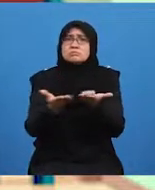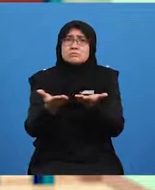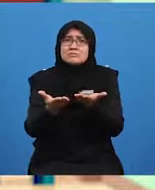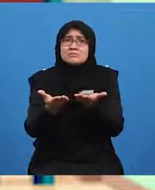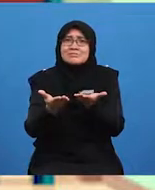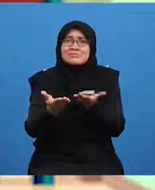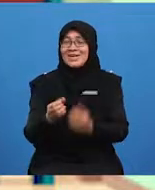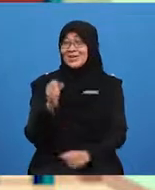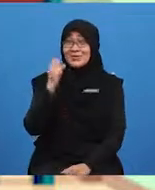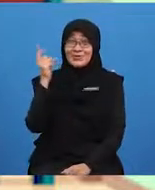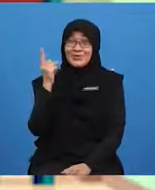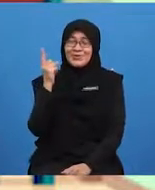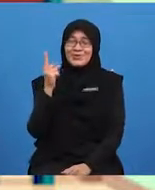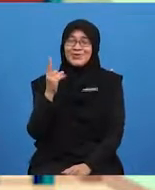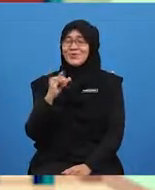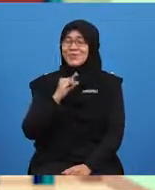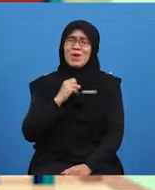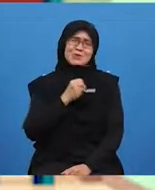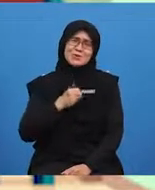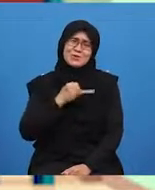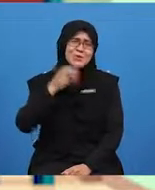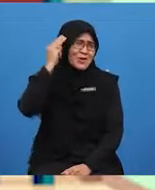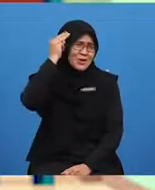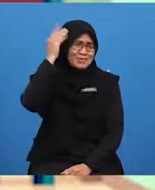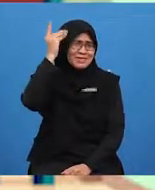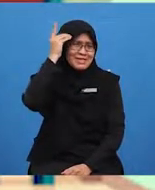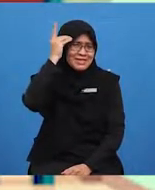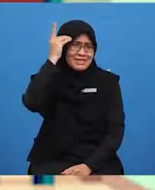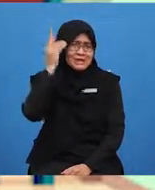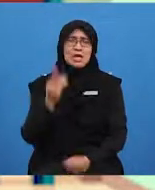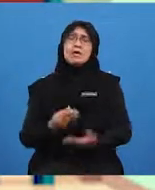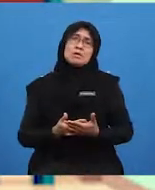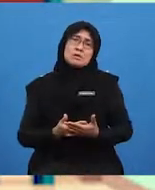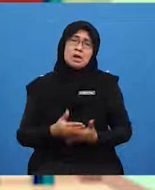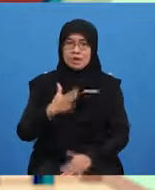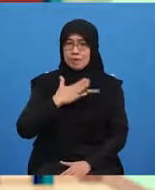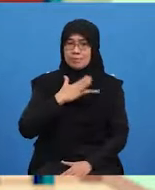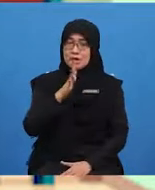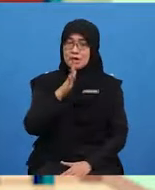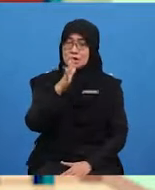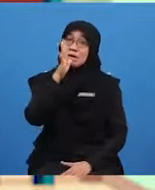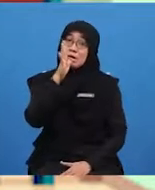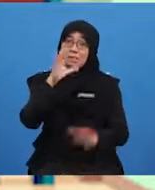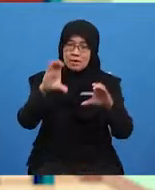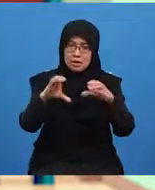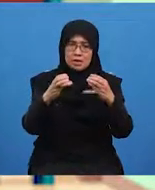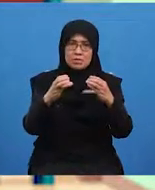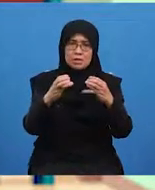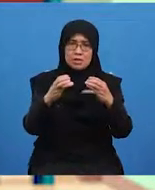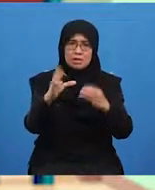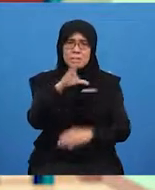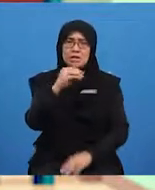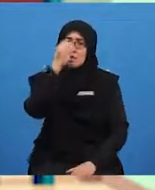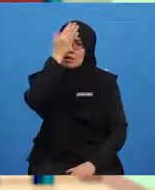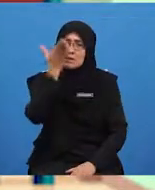Woohoo! I am sorry, Mr. D. Actually, my mom made these and she told